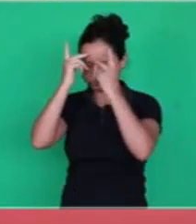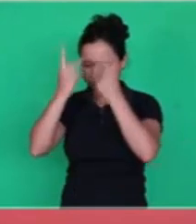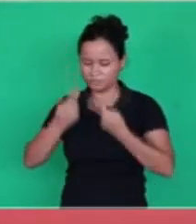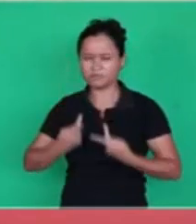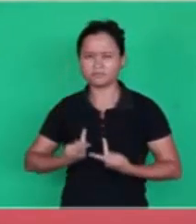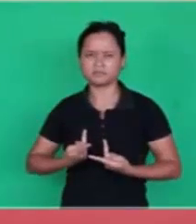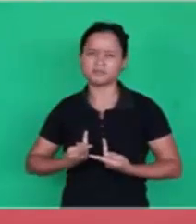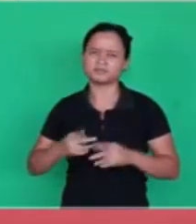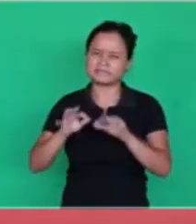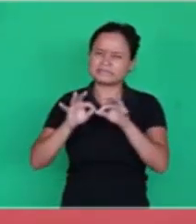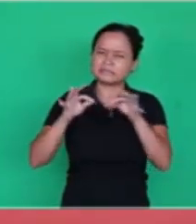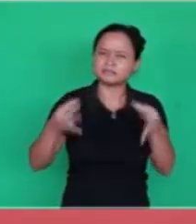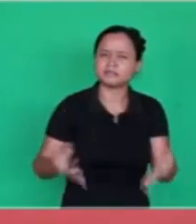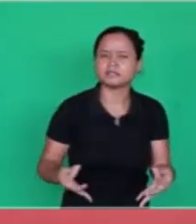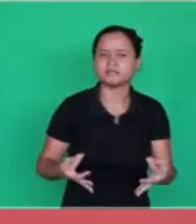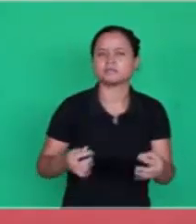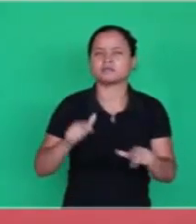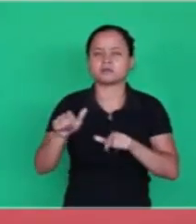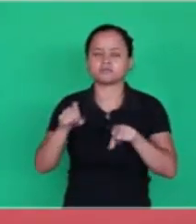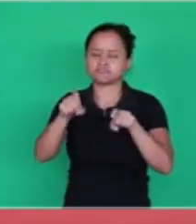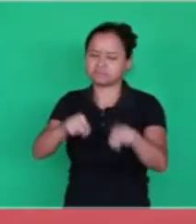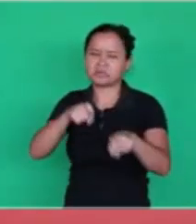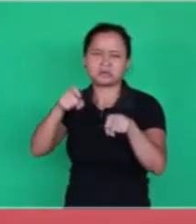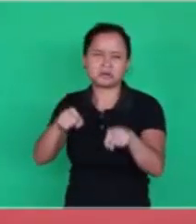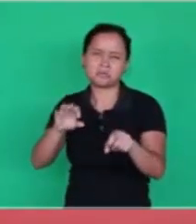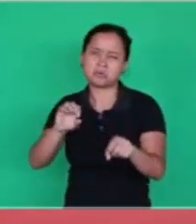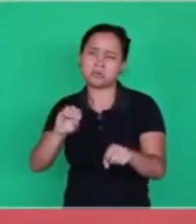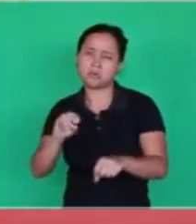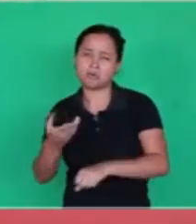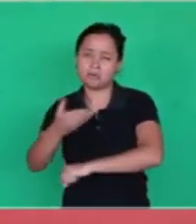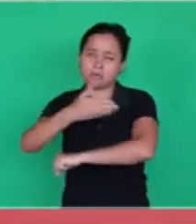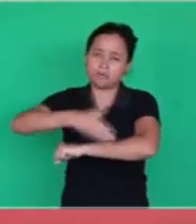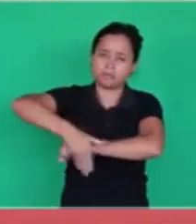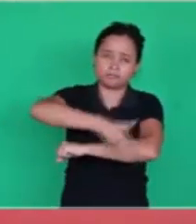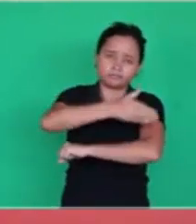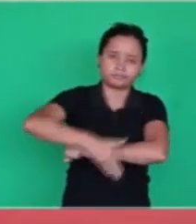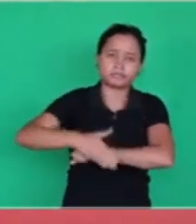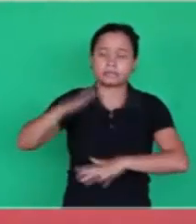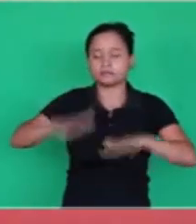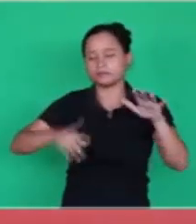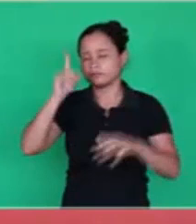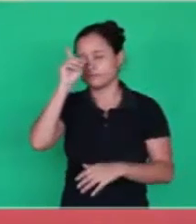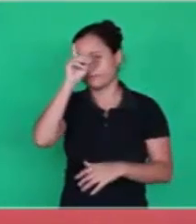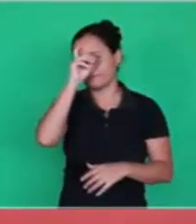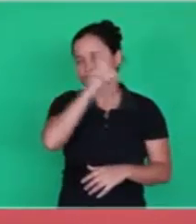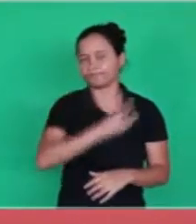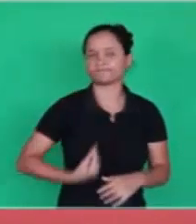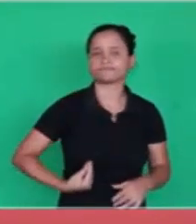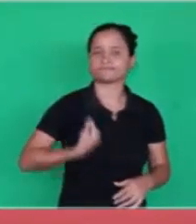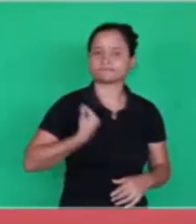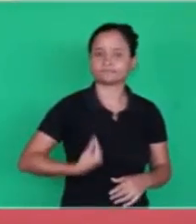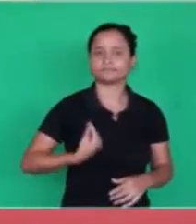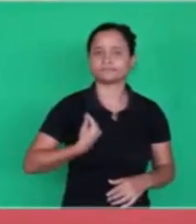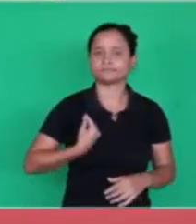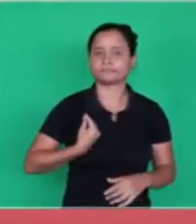who's in the streets, with difficulty to survive, a needy person.